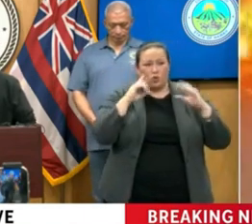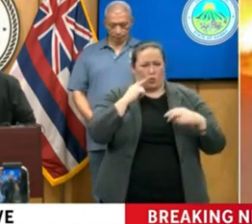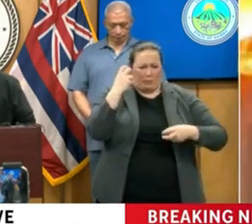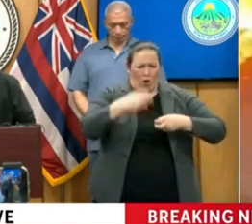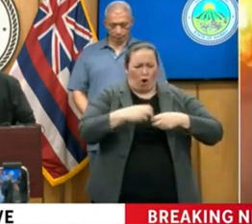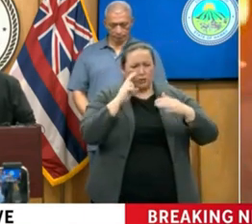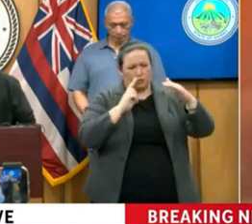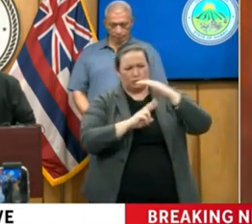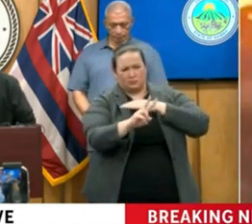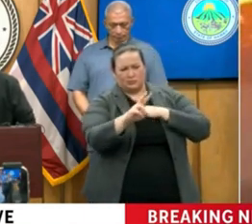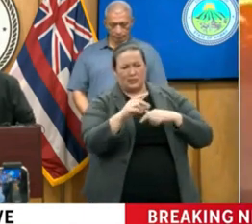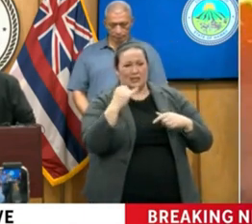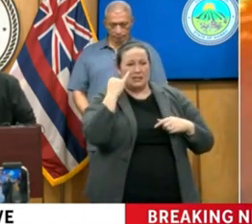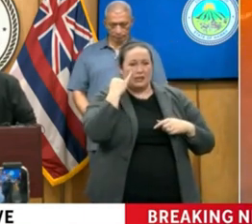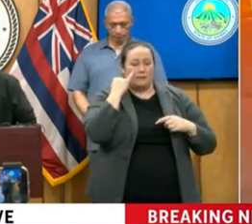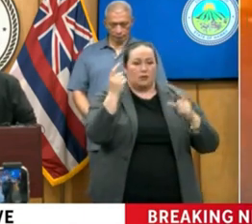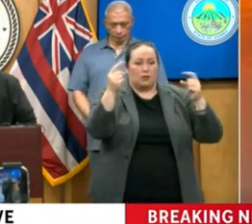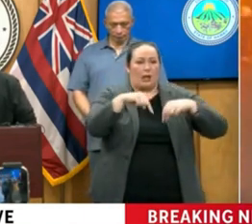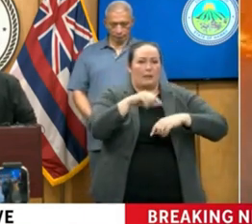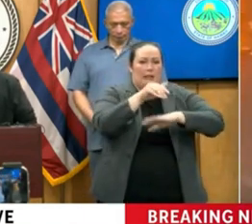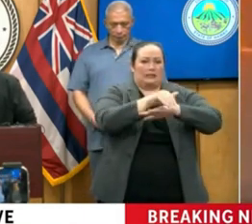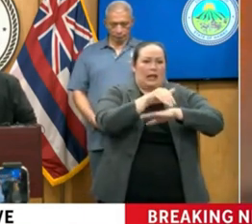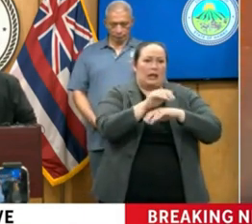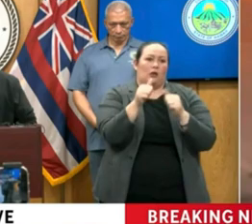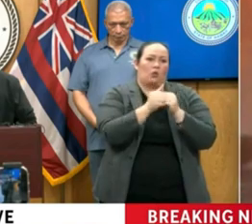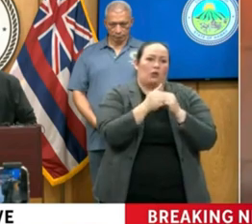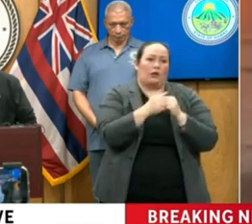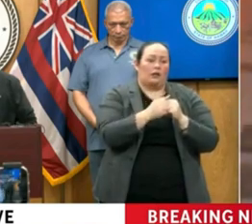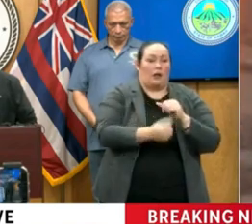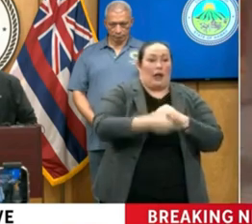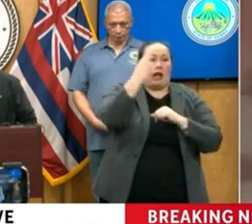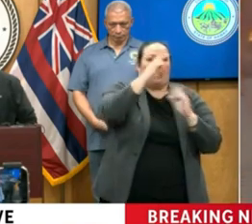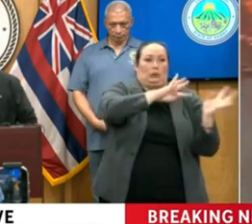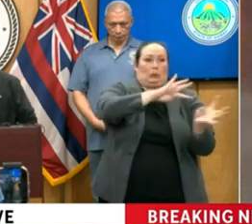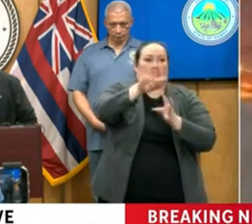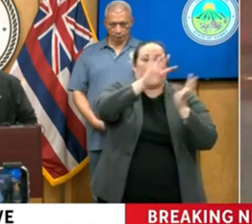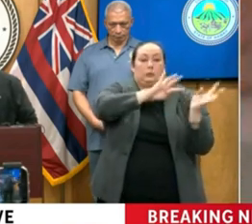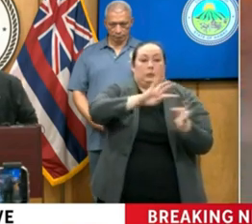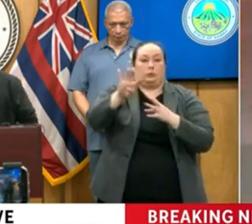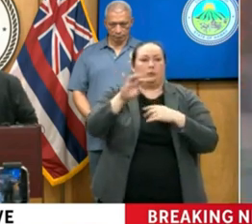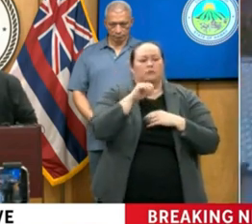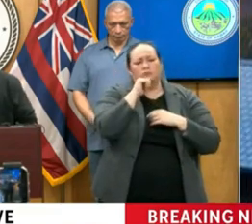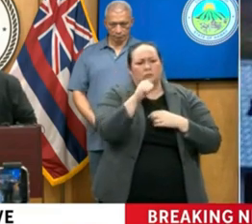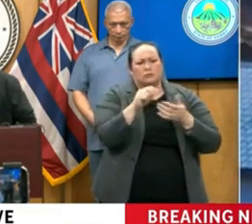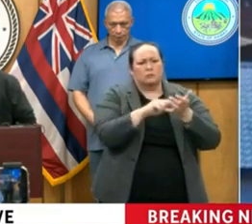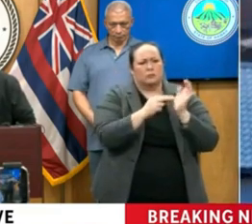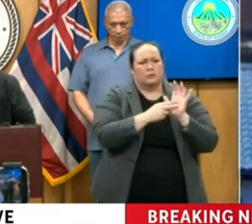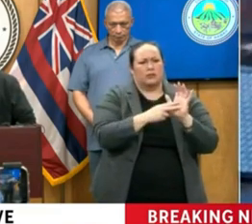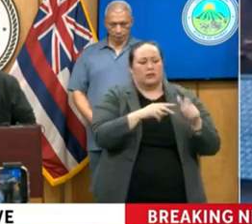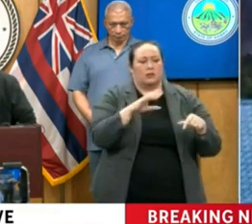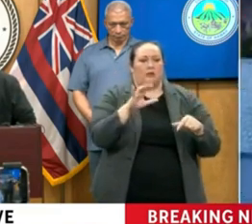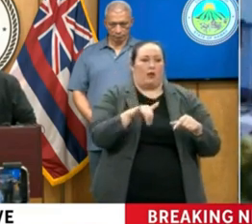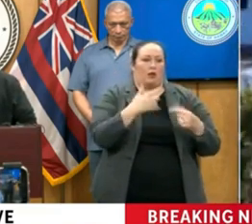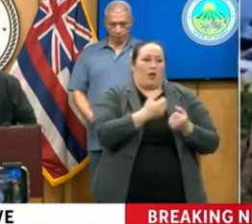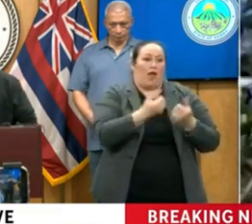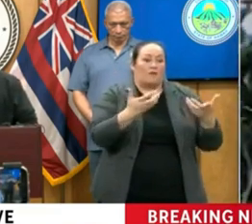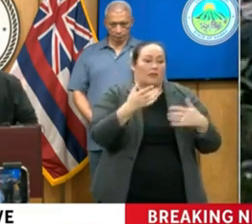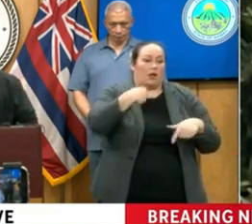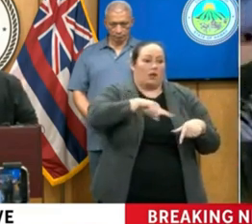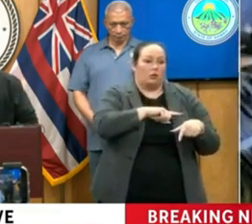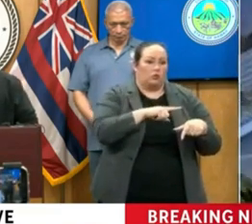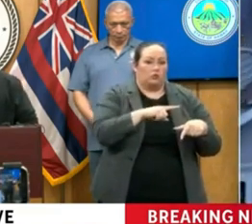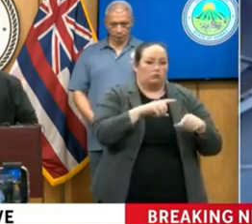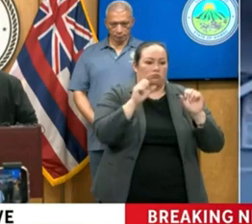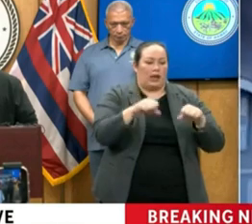especially as it came in the night with high winds. But that does not mean that we won't do everything we can in the future to stop this.